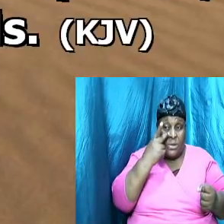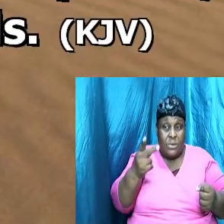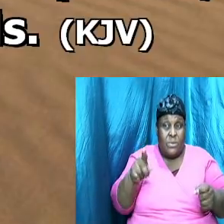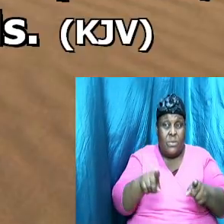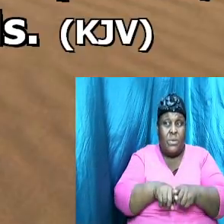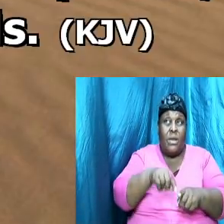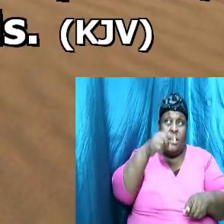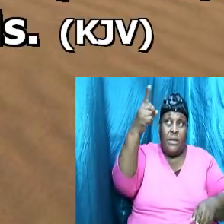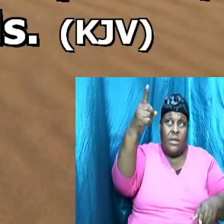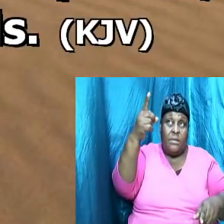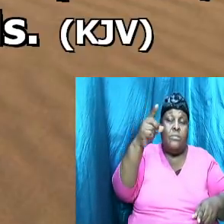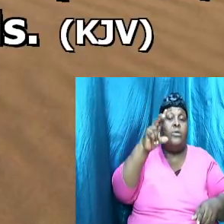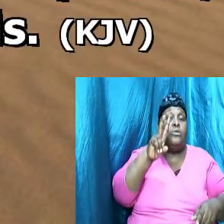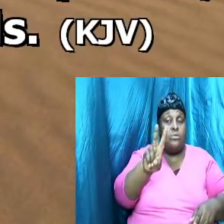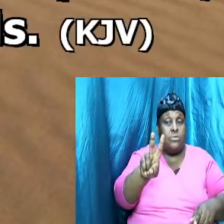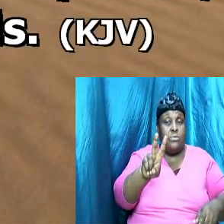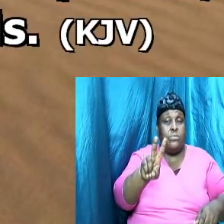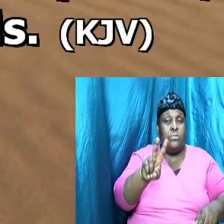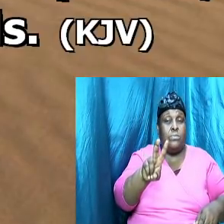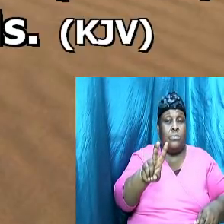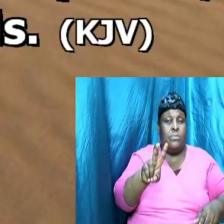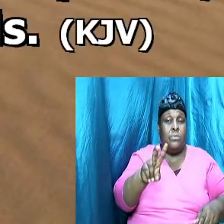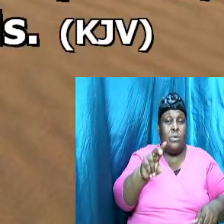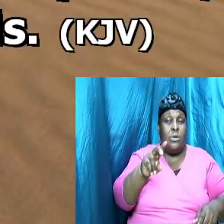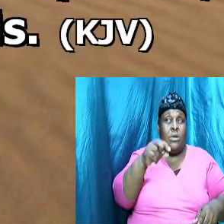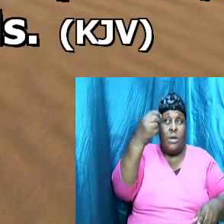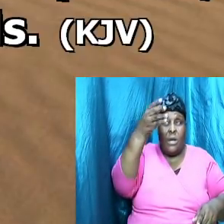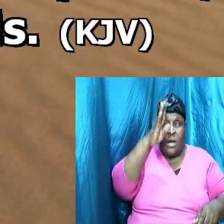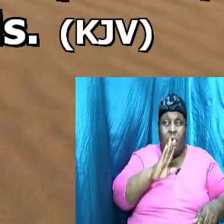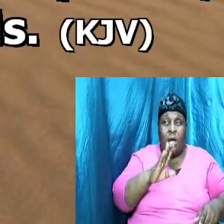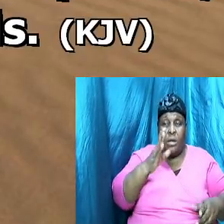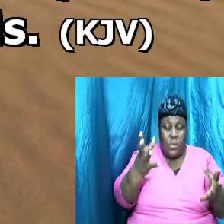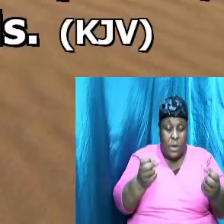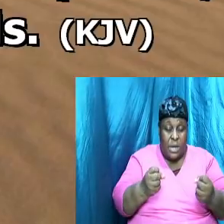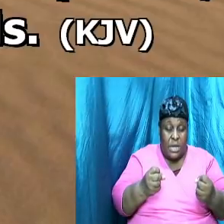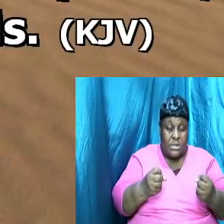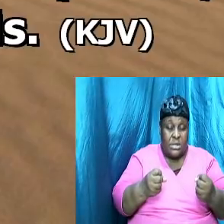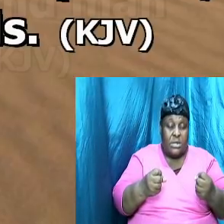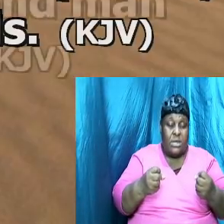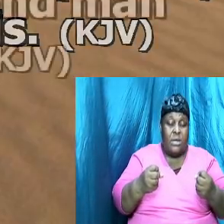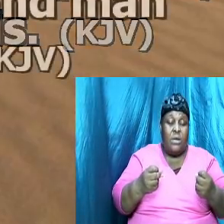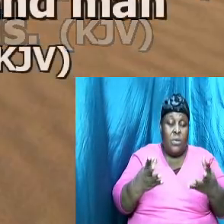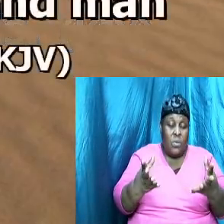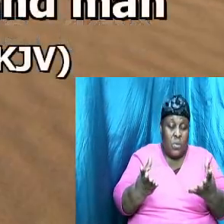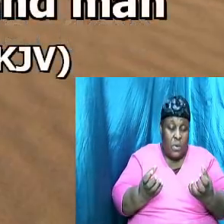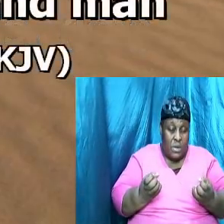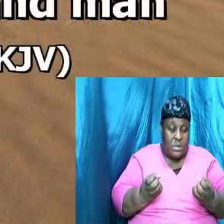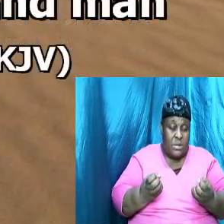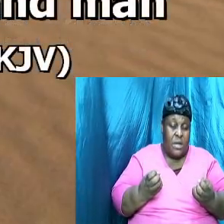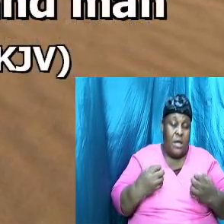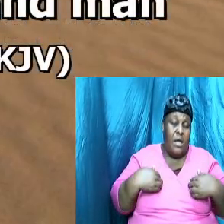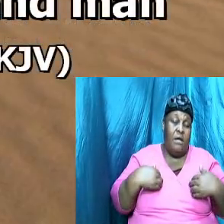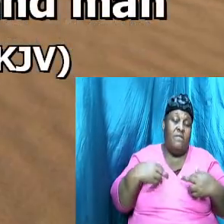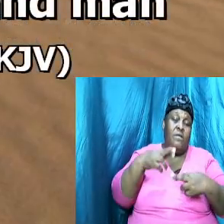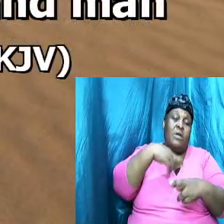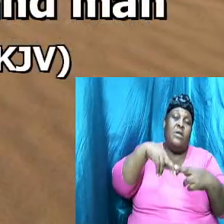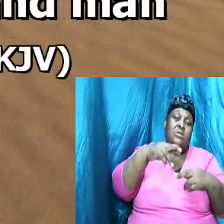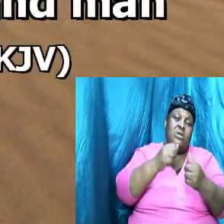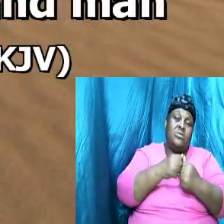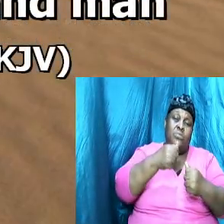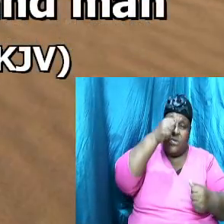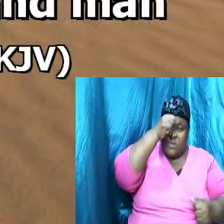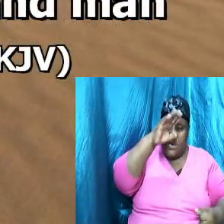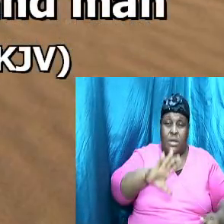two he wanted to have a relationship with man